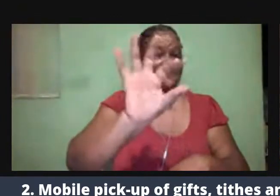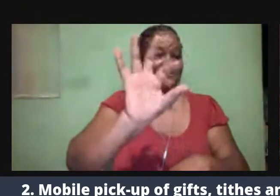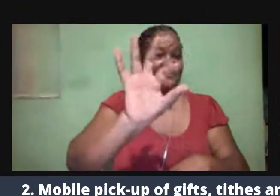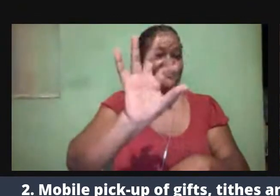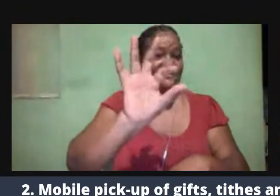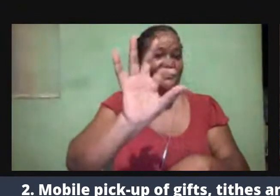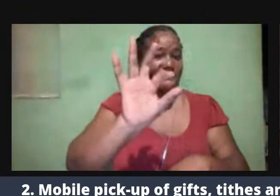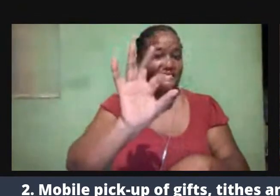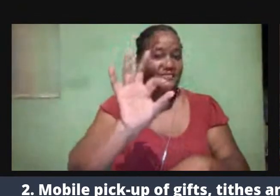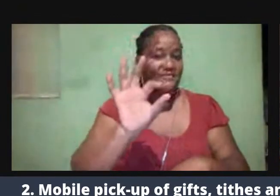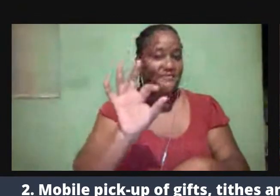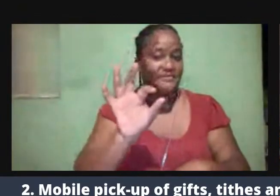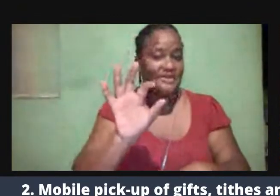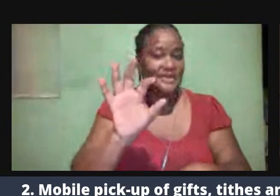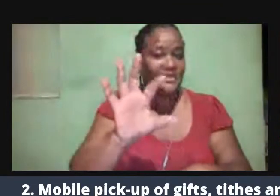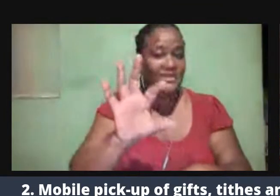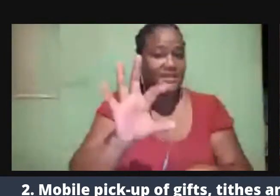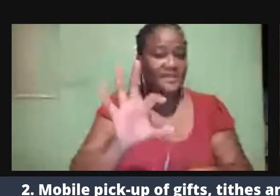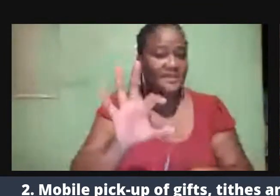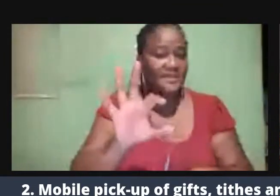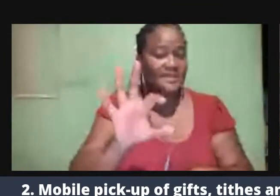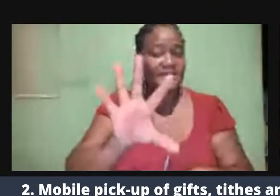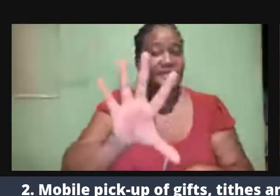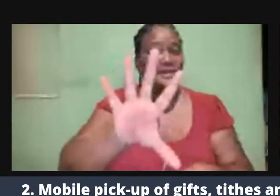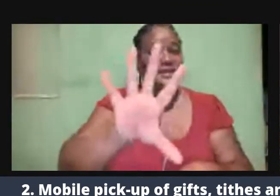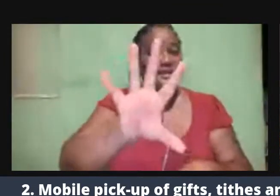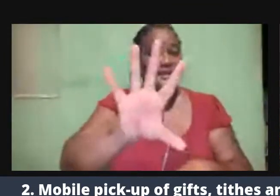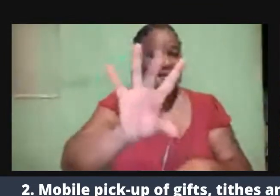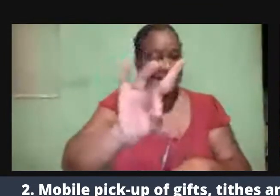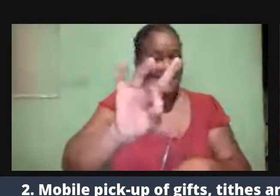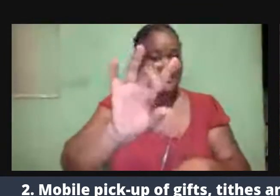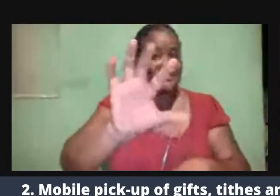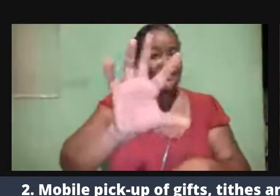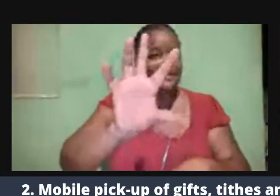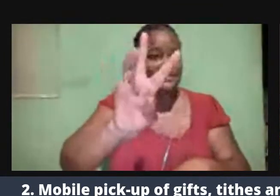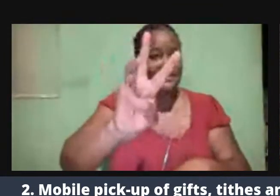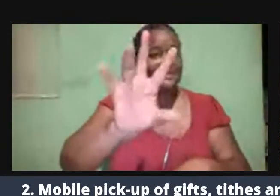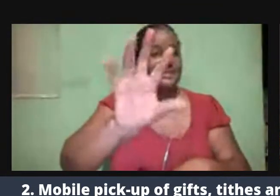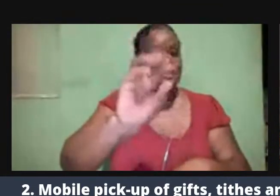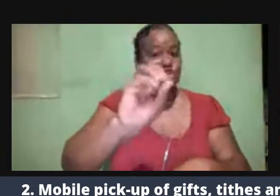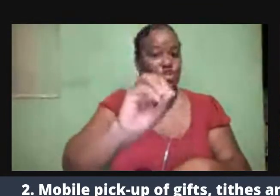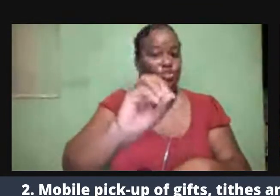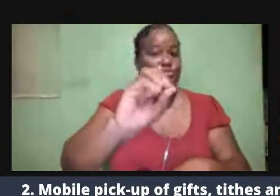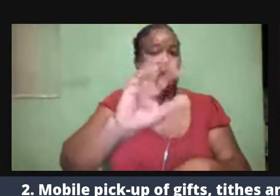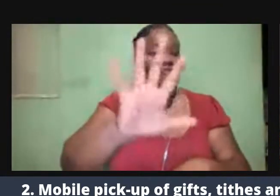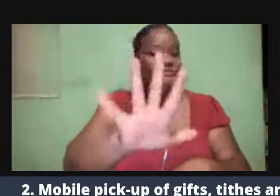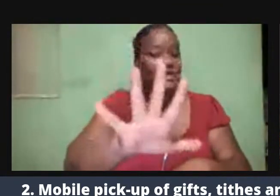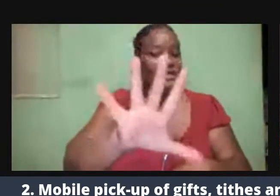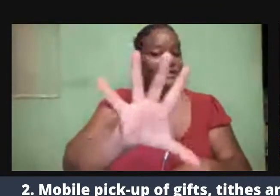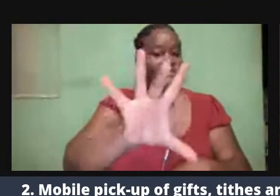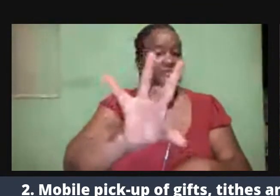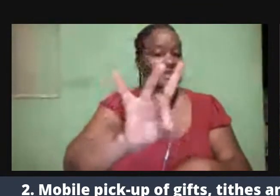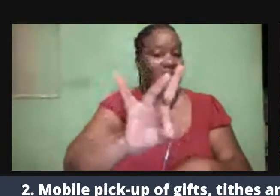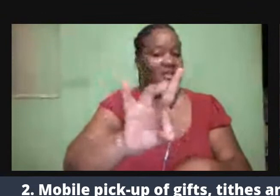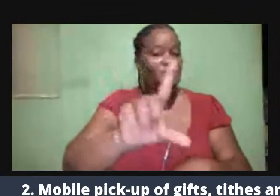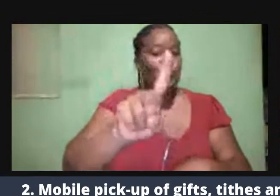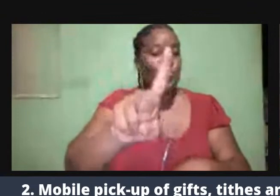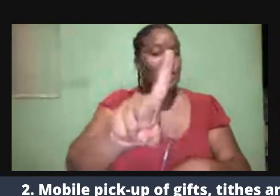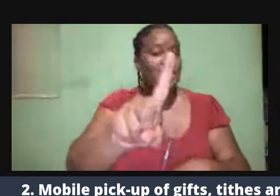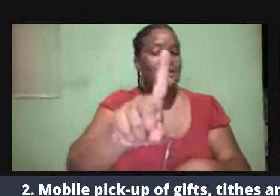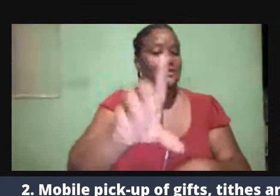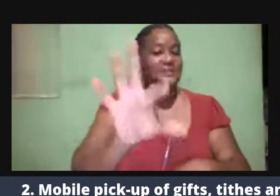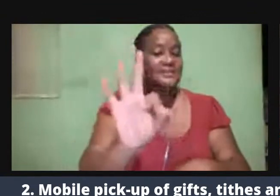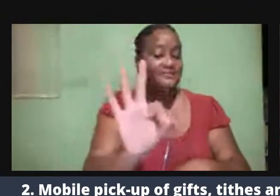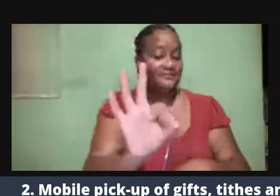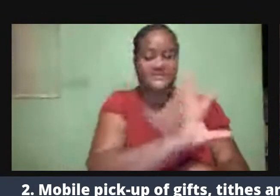is 8605817. The next